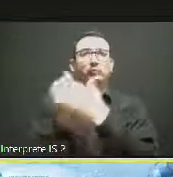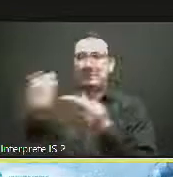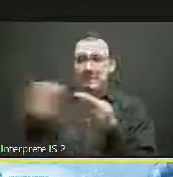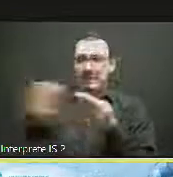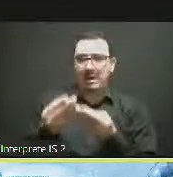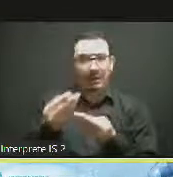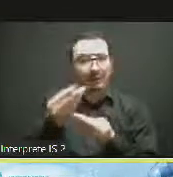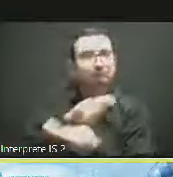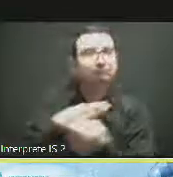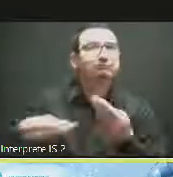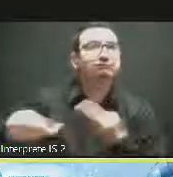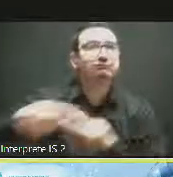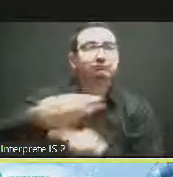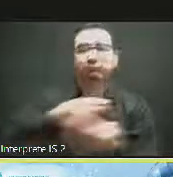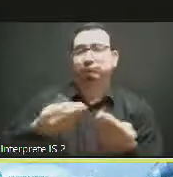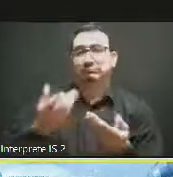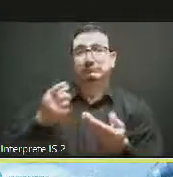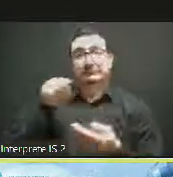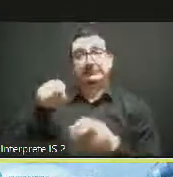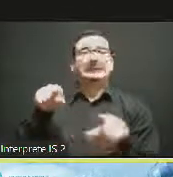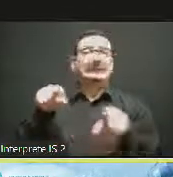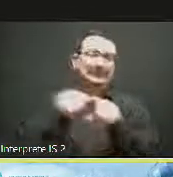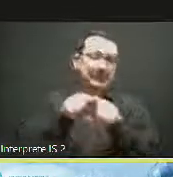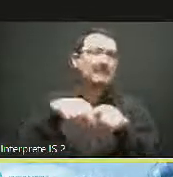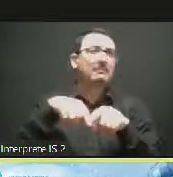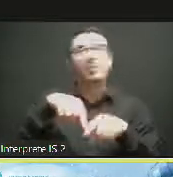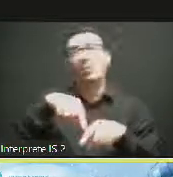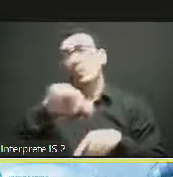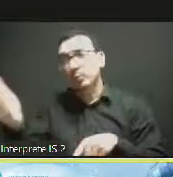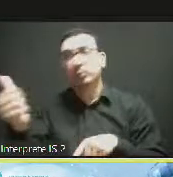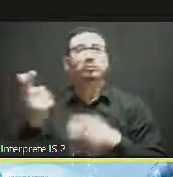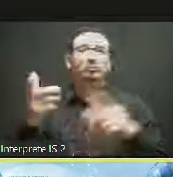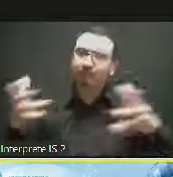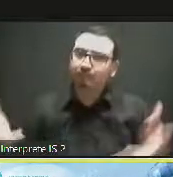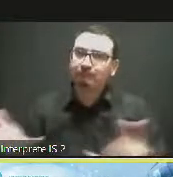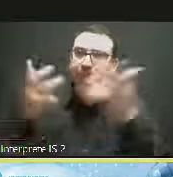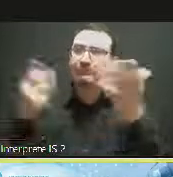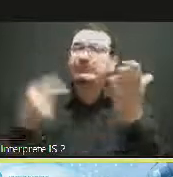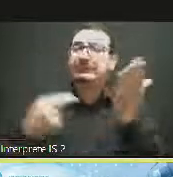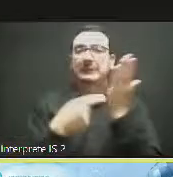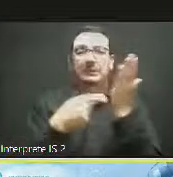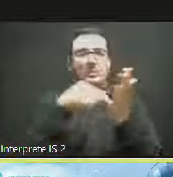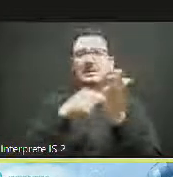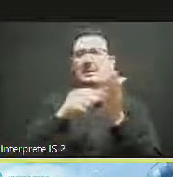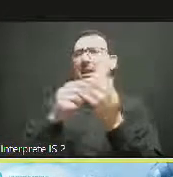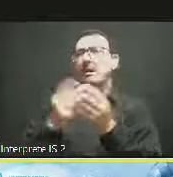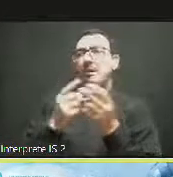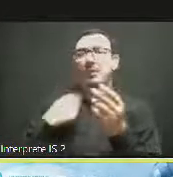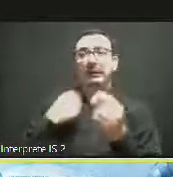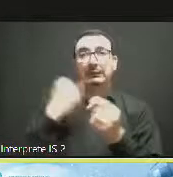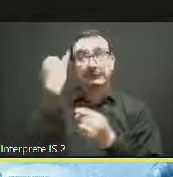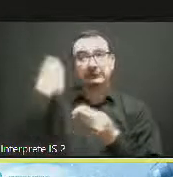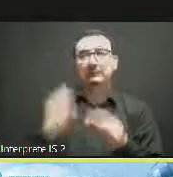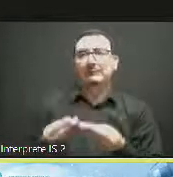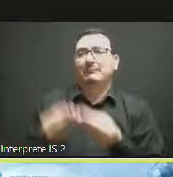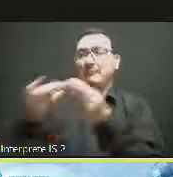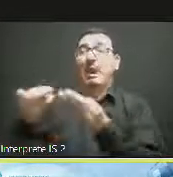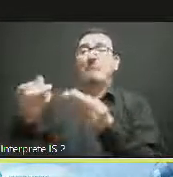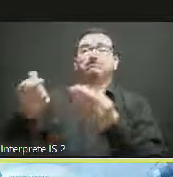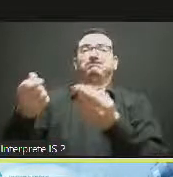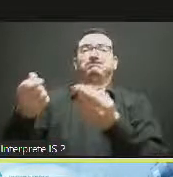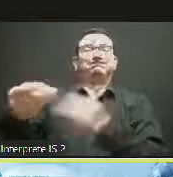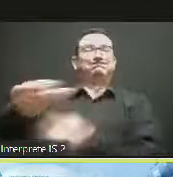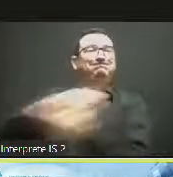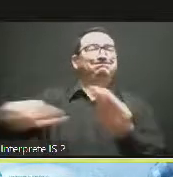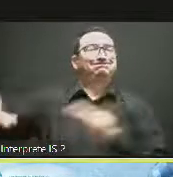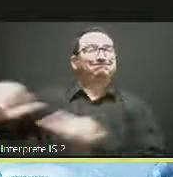and adoption of innovation skills, etc. This could help us not only to impact